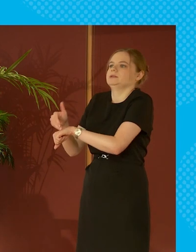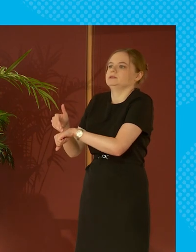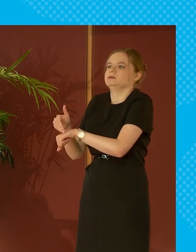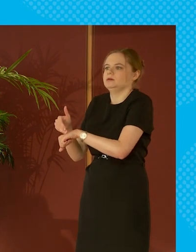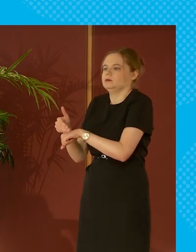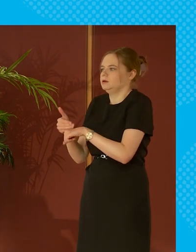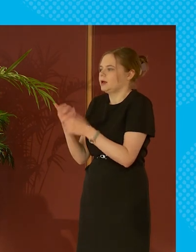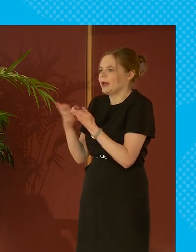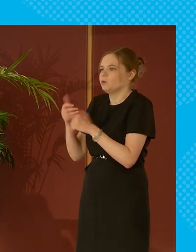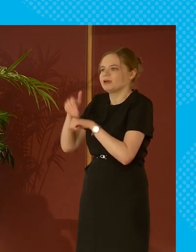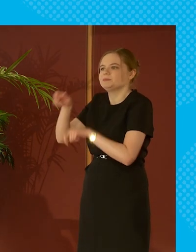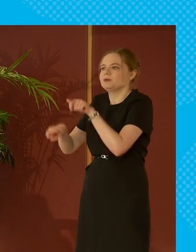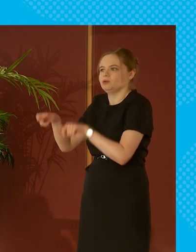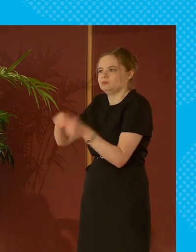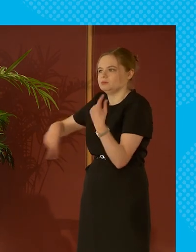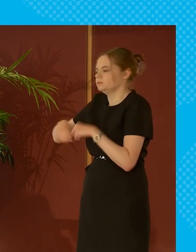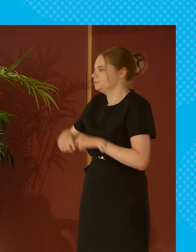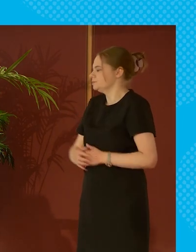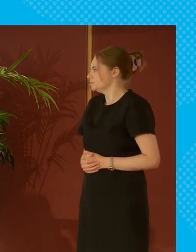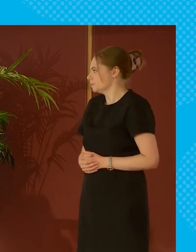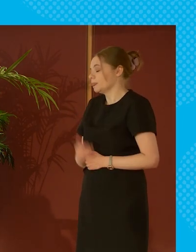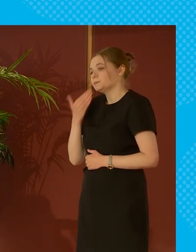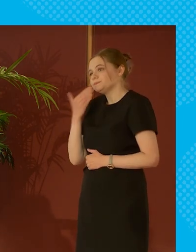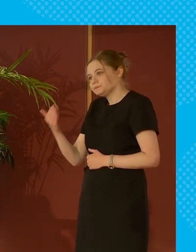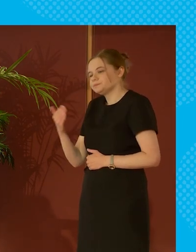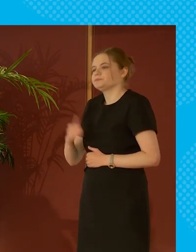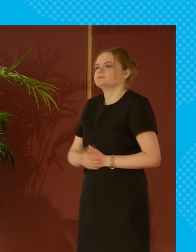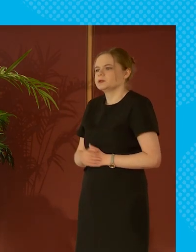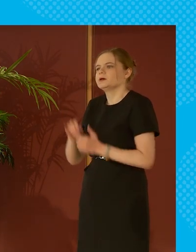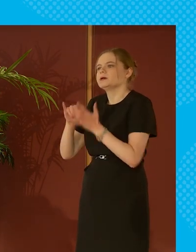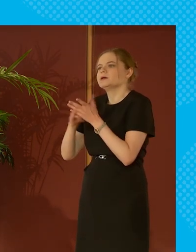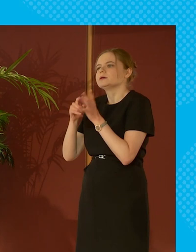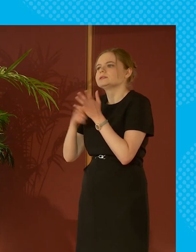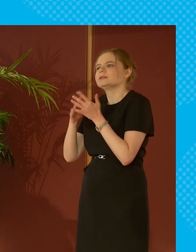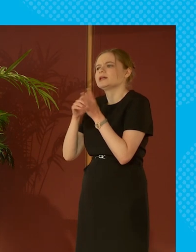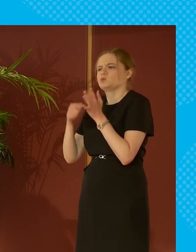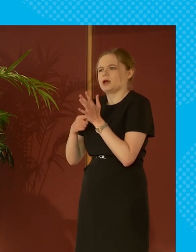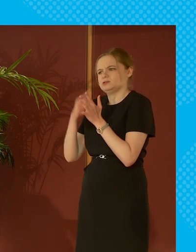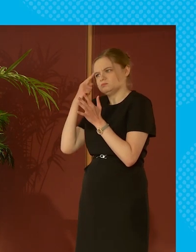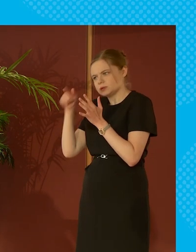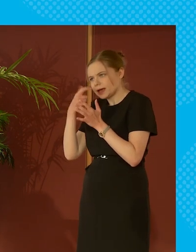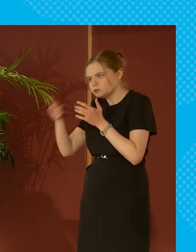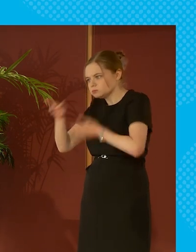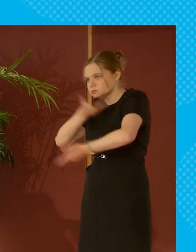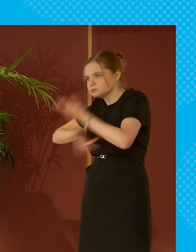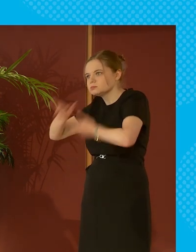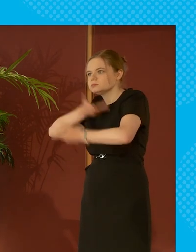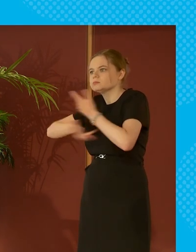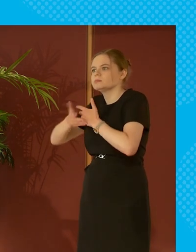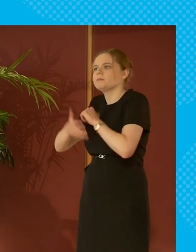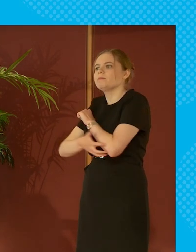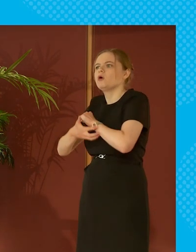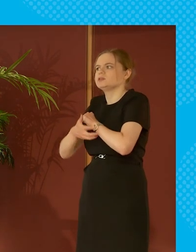so thanks very much for that Morag Satvats I wonder if you could uh explain what what actually poverty